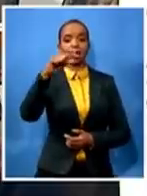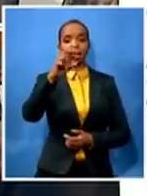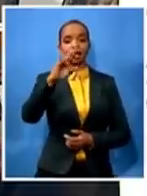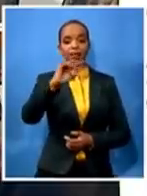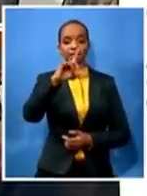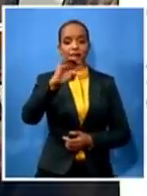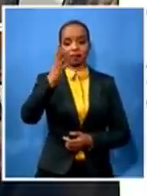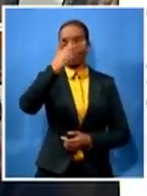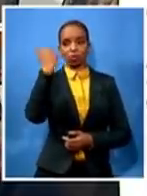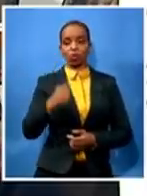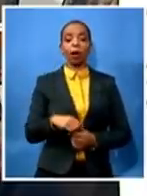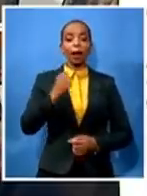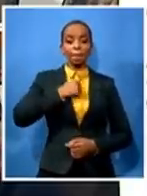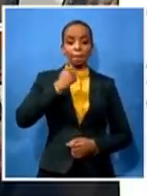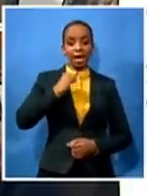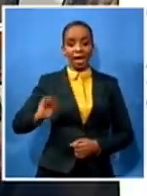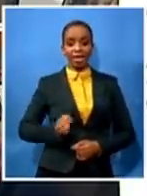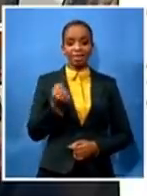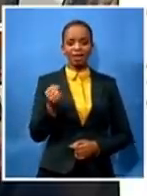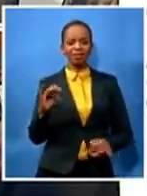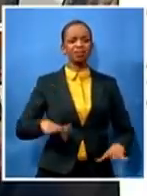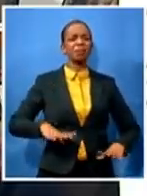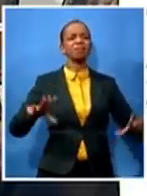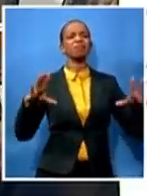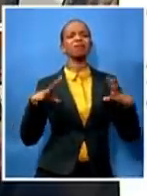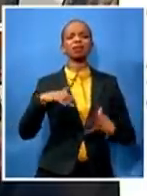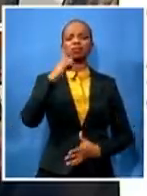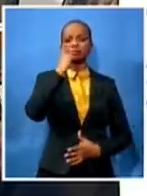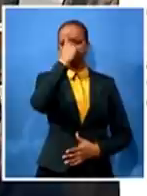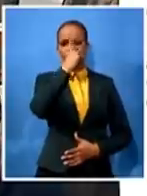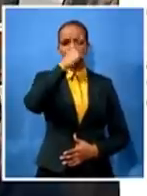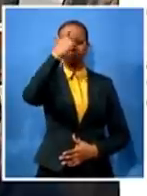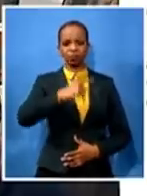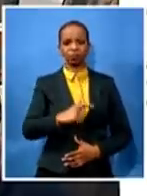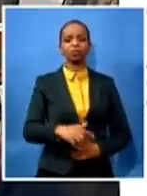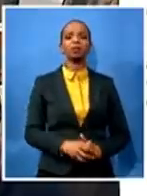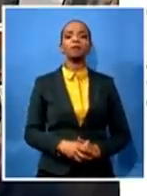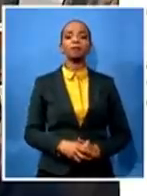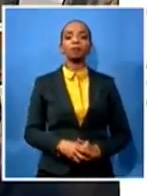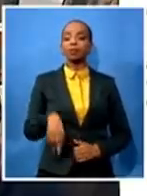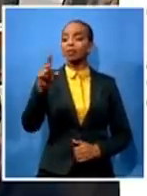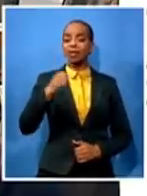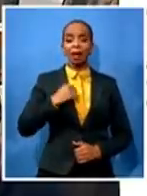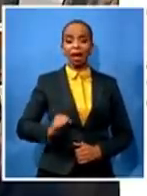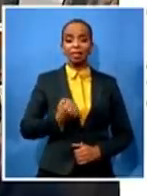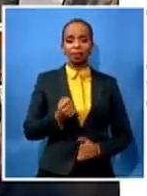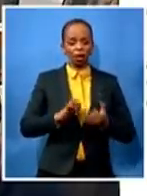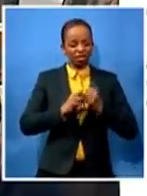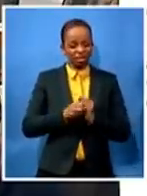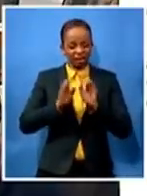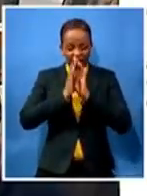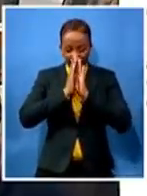musutu very selfless who has tried everything chair even under these conditions to build his own